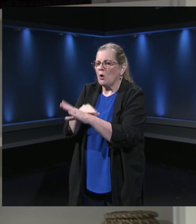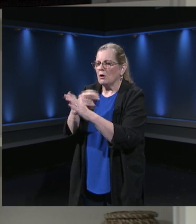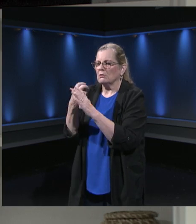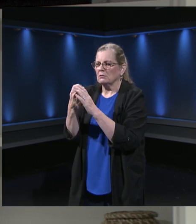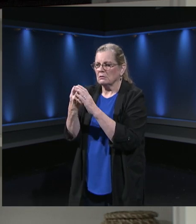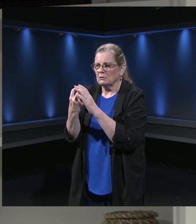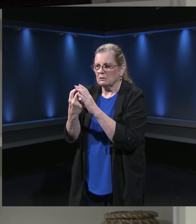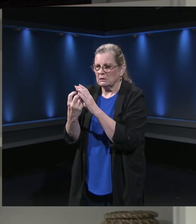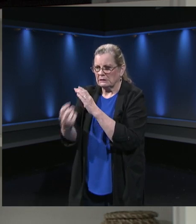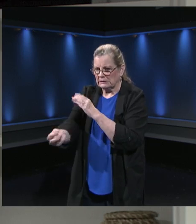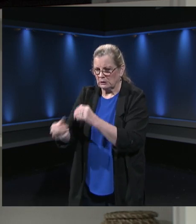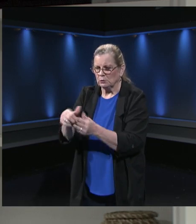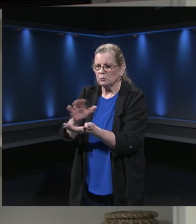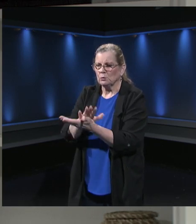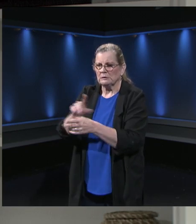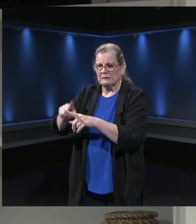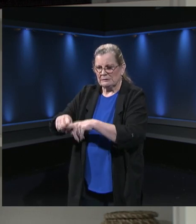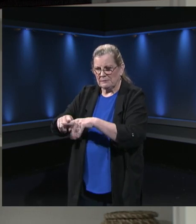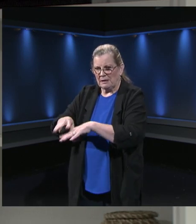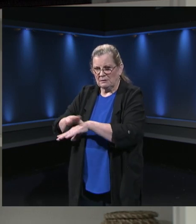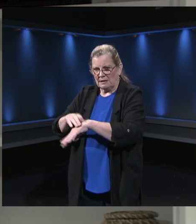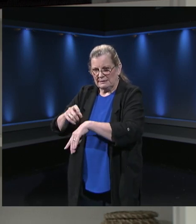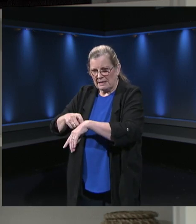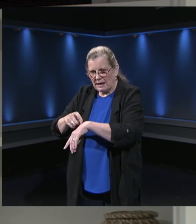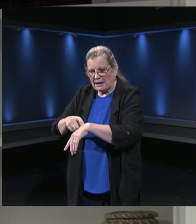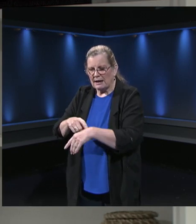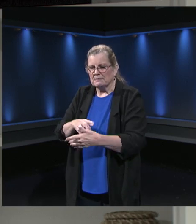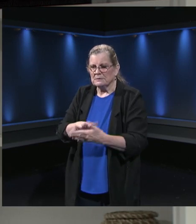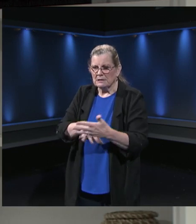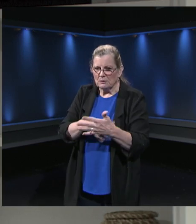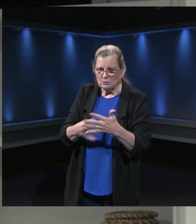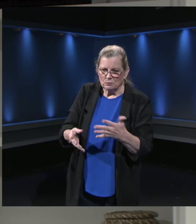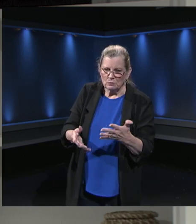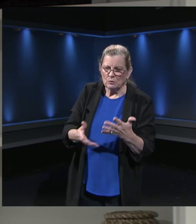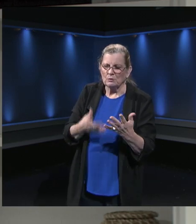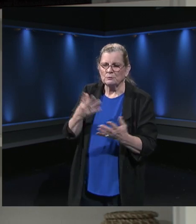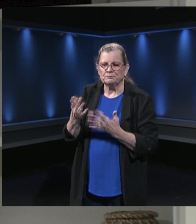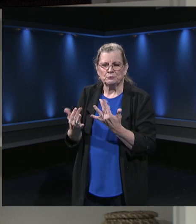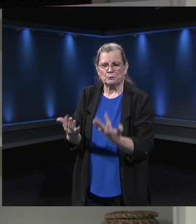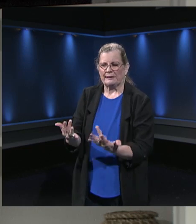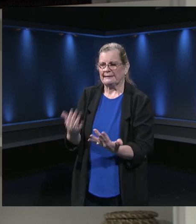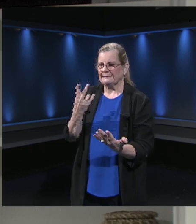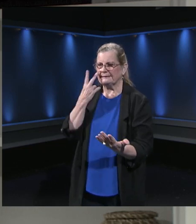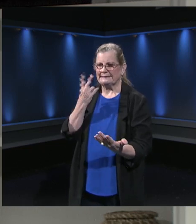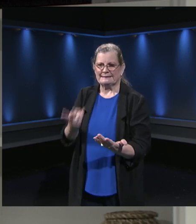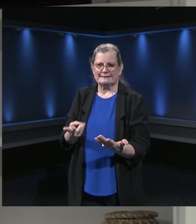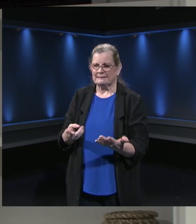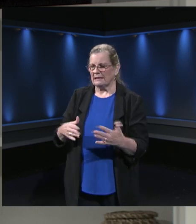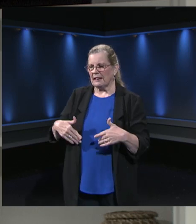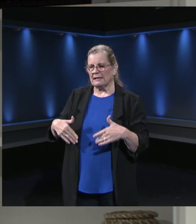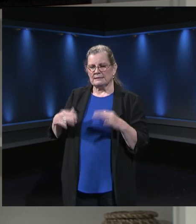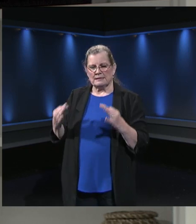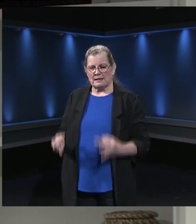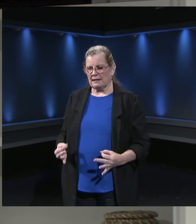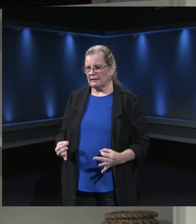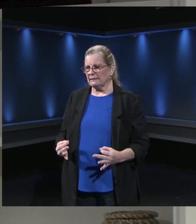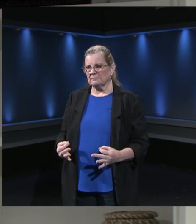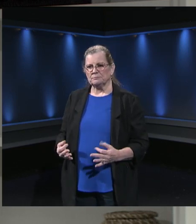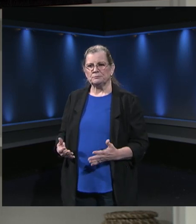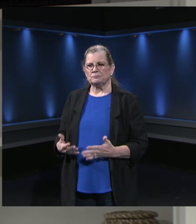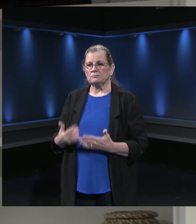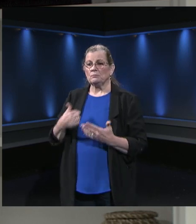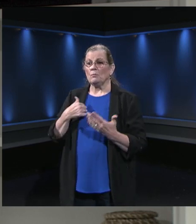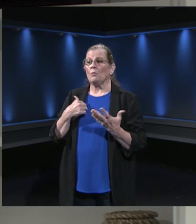no decision about making additional resurveying of parents. We certainly want to